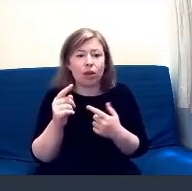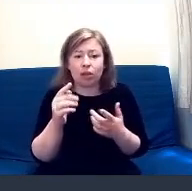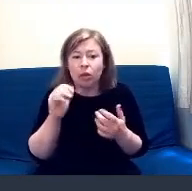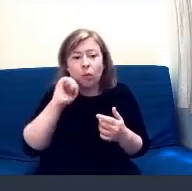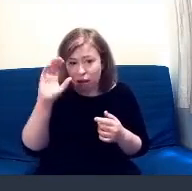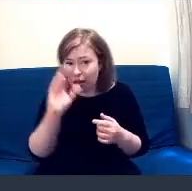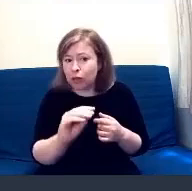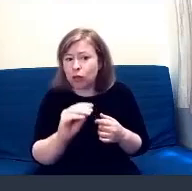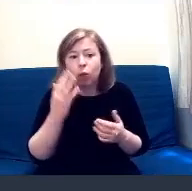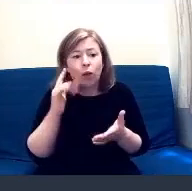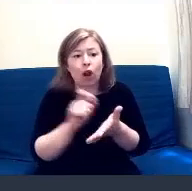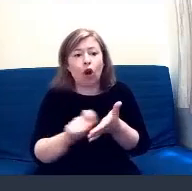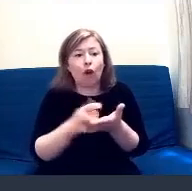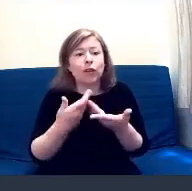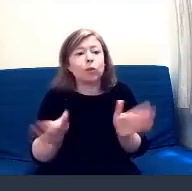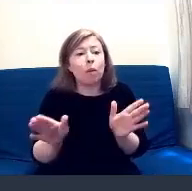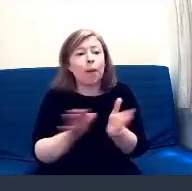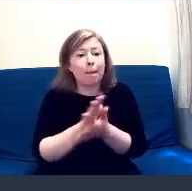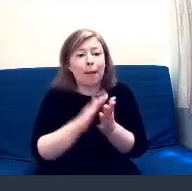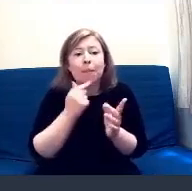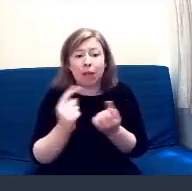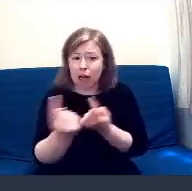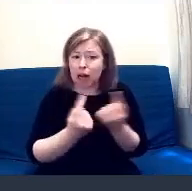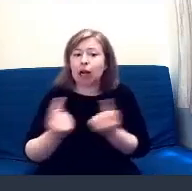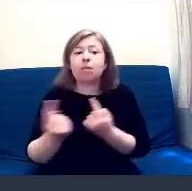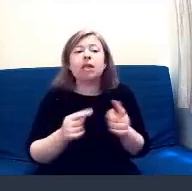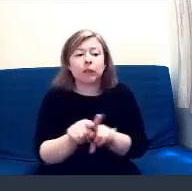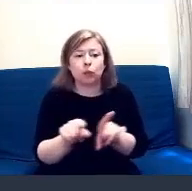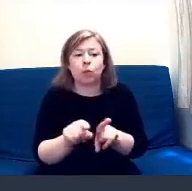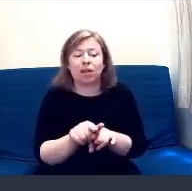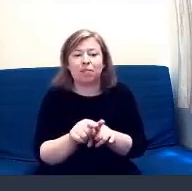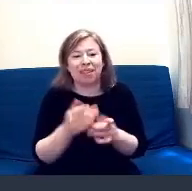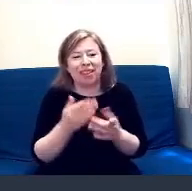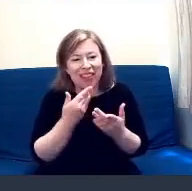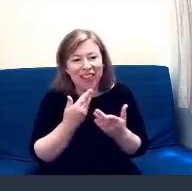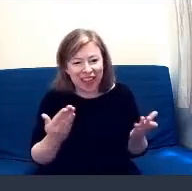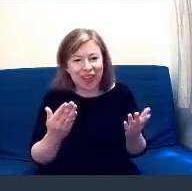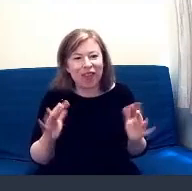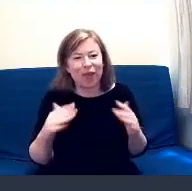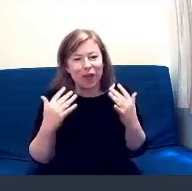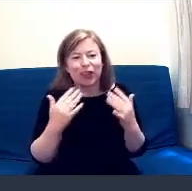to the public again. But thank you. Thank you for watching.